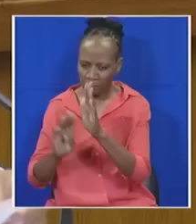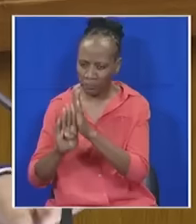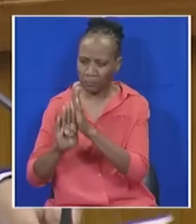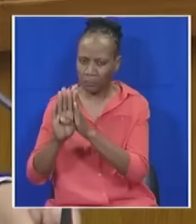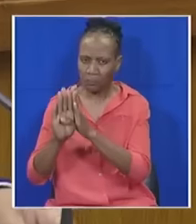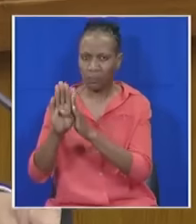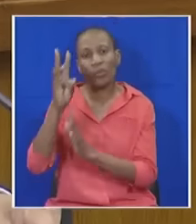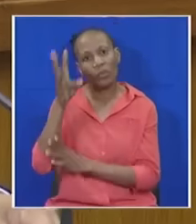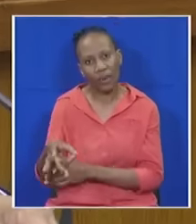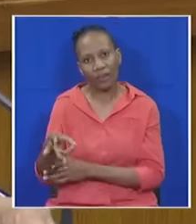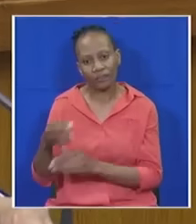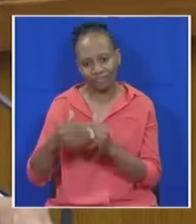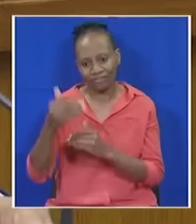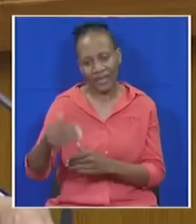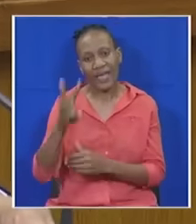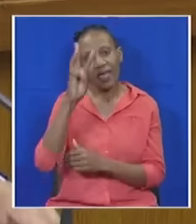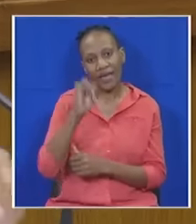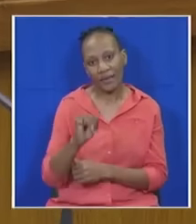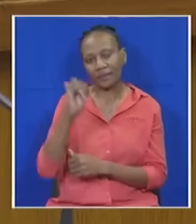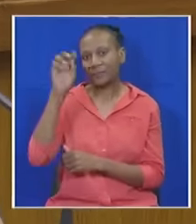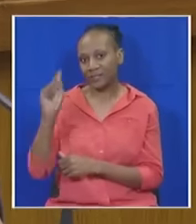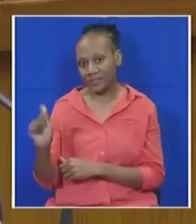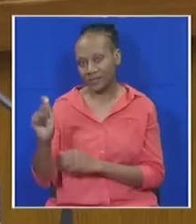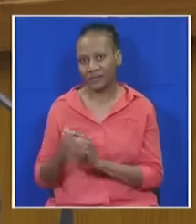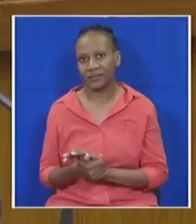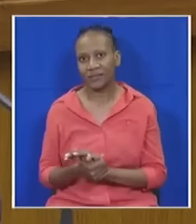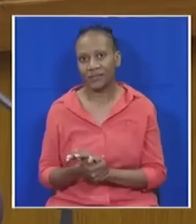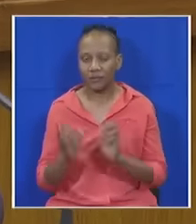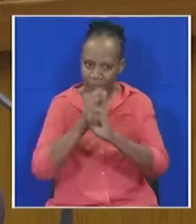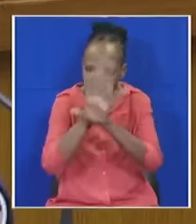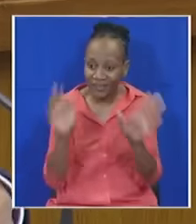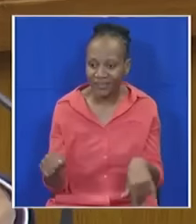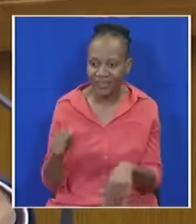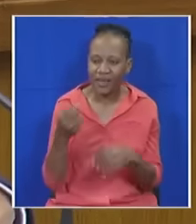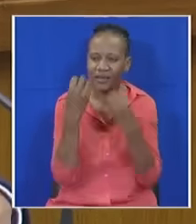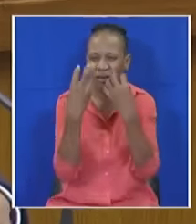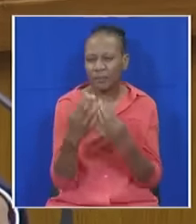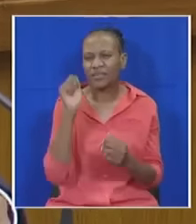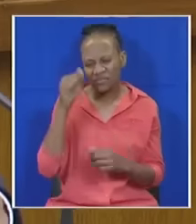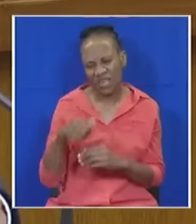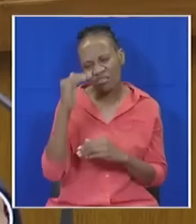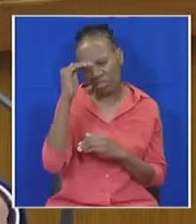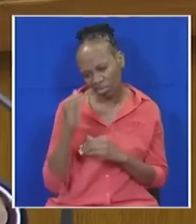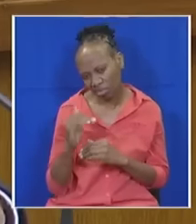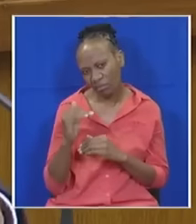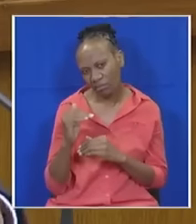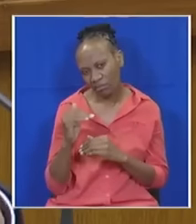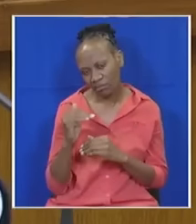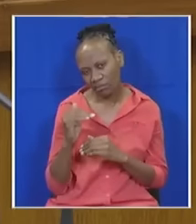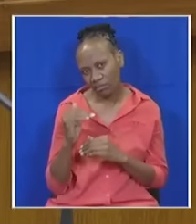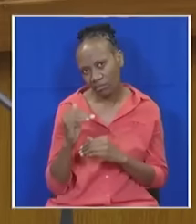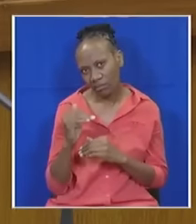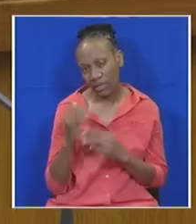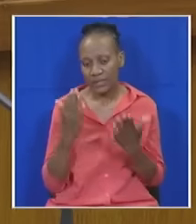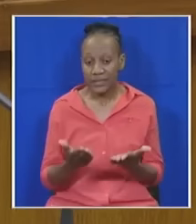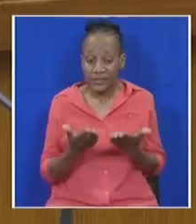moderately over the medium term. Clearly, these numbers are too low and highly inadequate. The